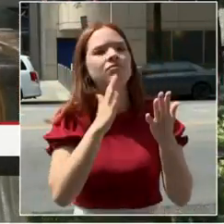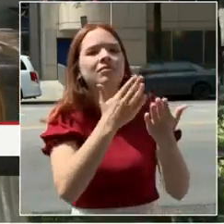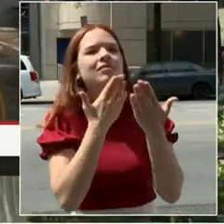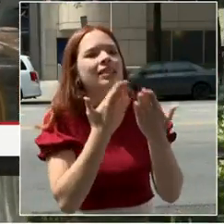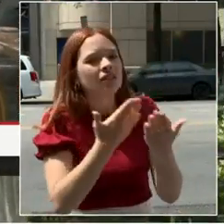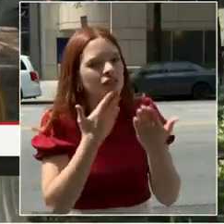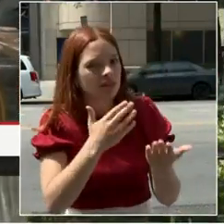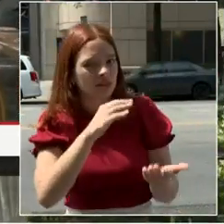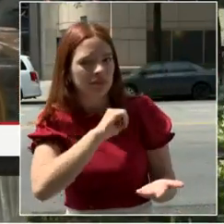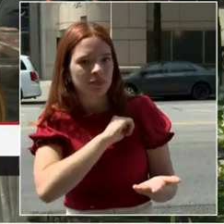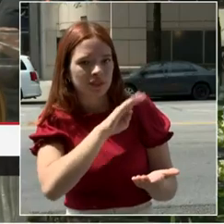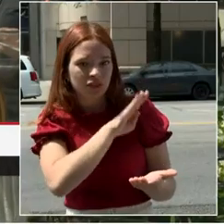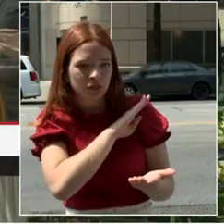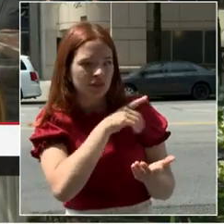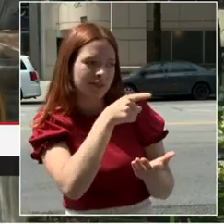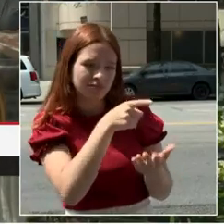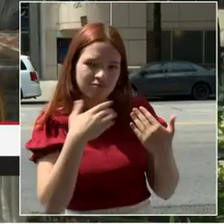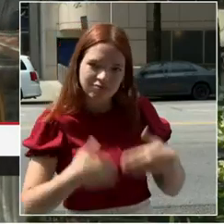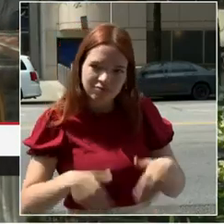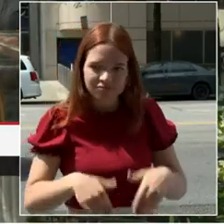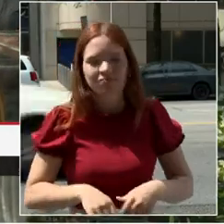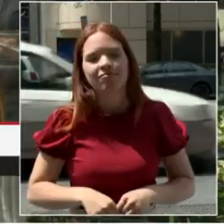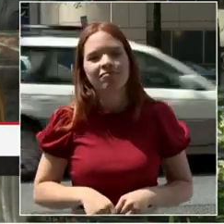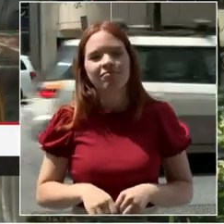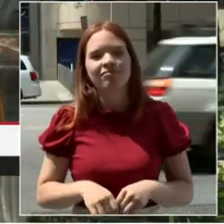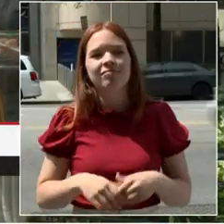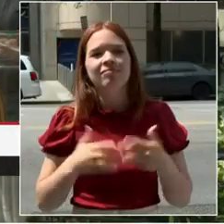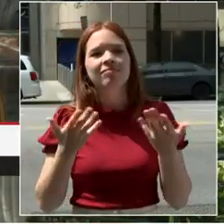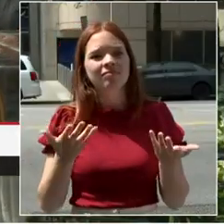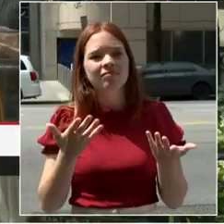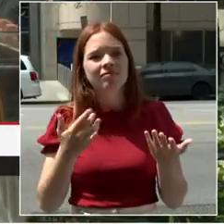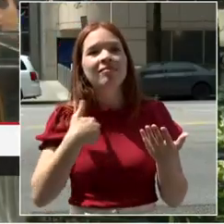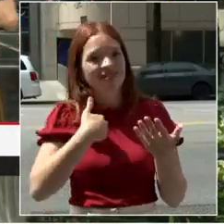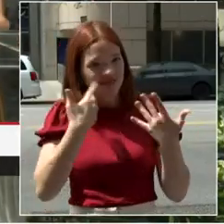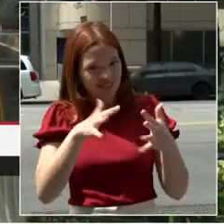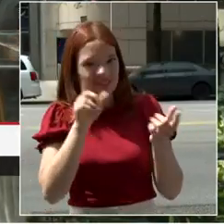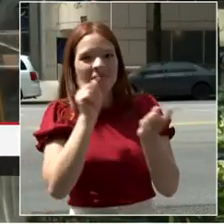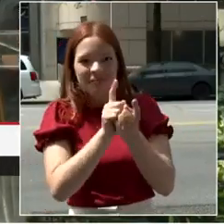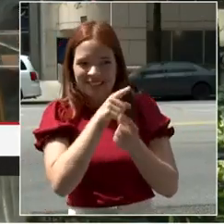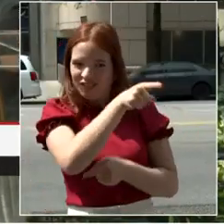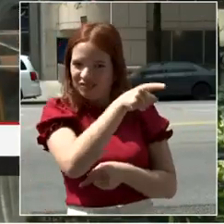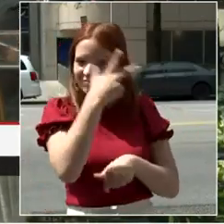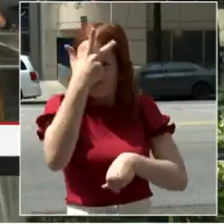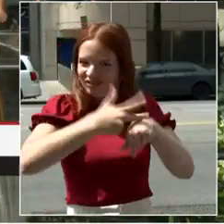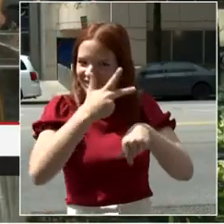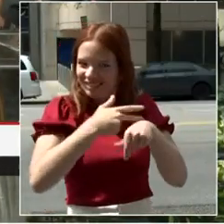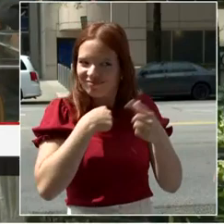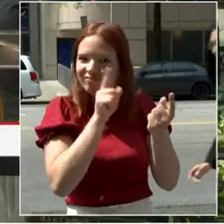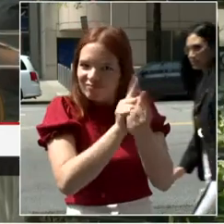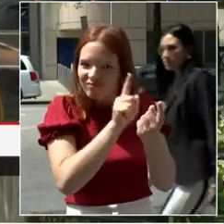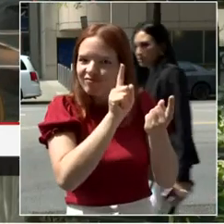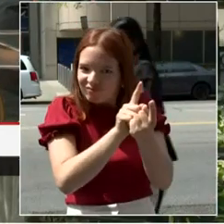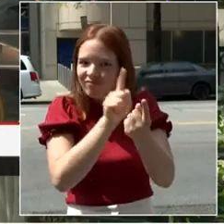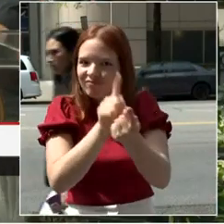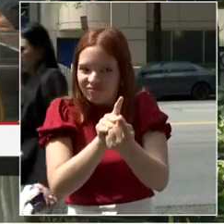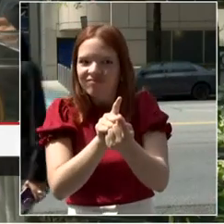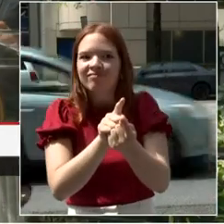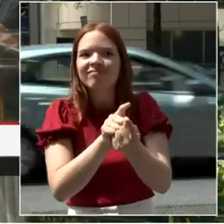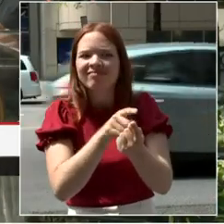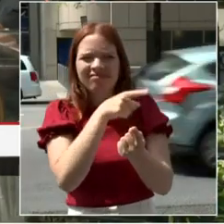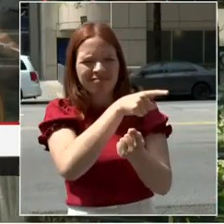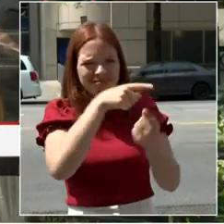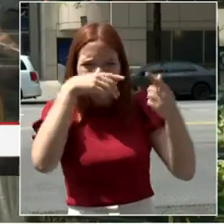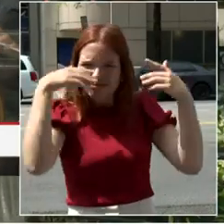I have met with you three times in the last 12 months and I can see that you are a very strong woman, very accessible,